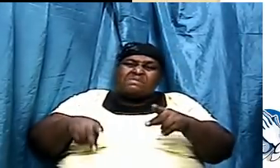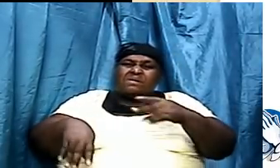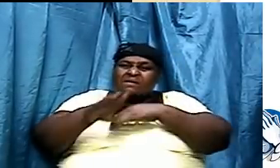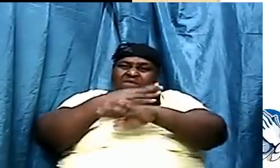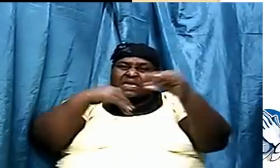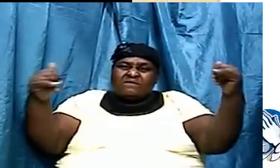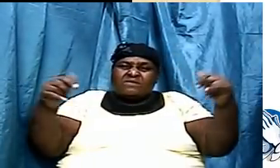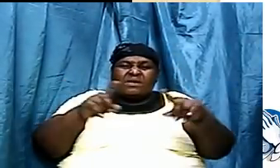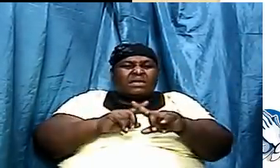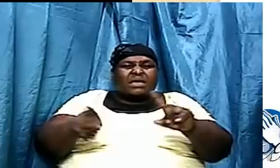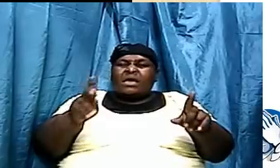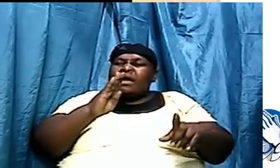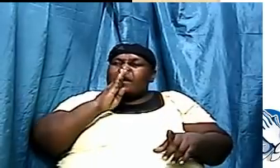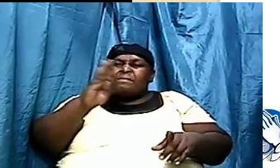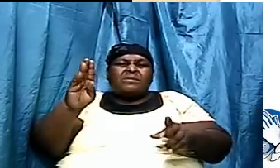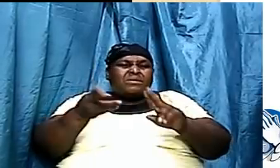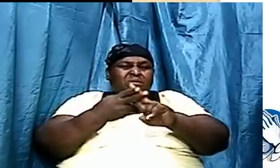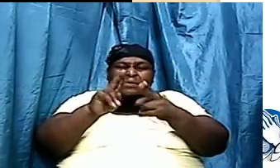numbered.